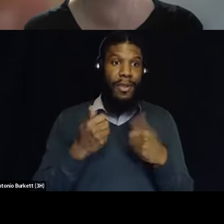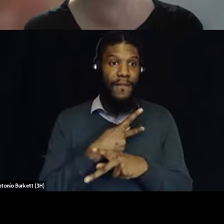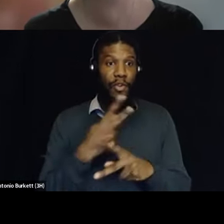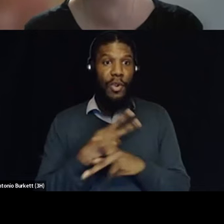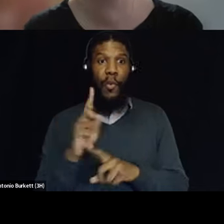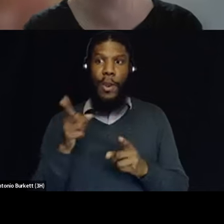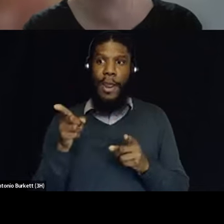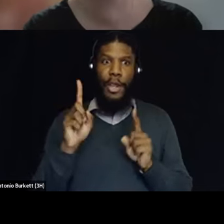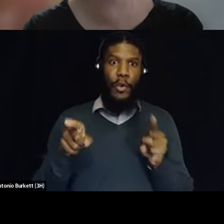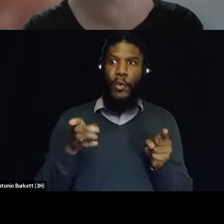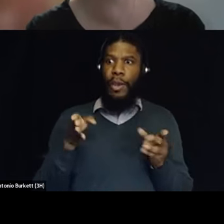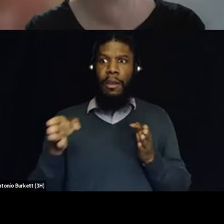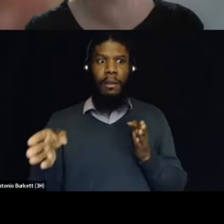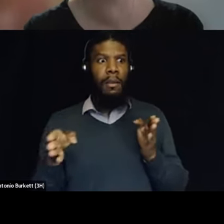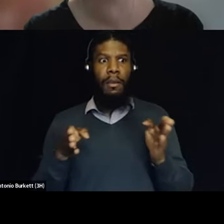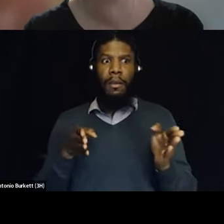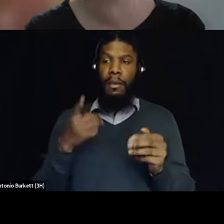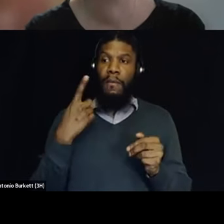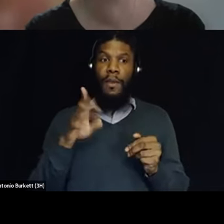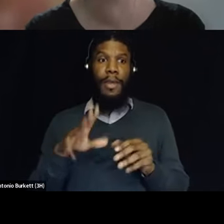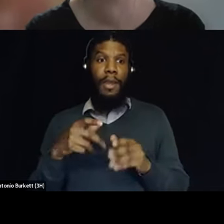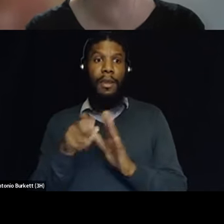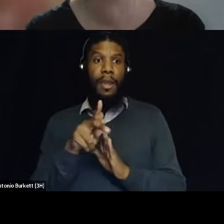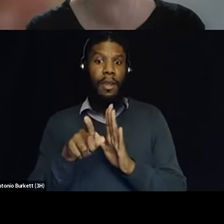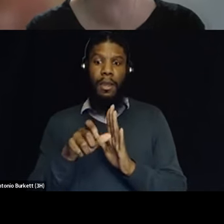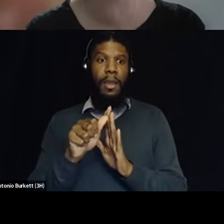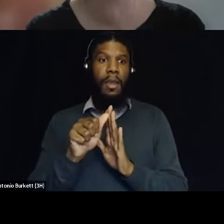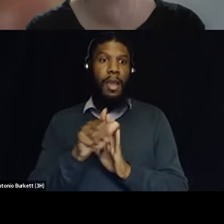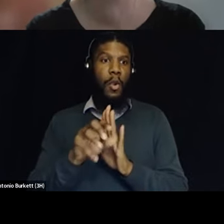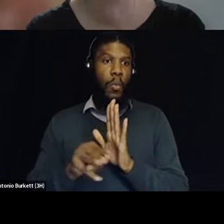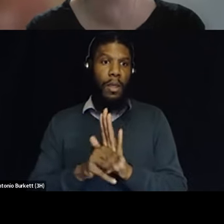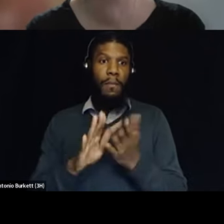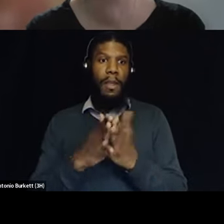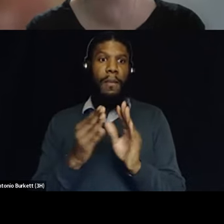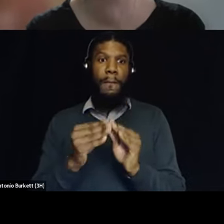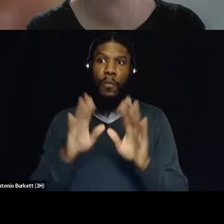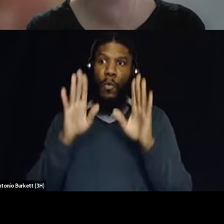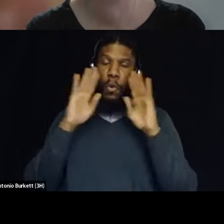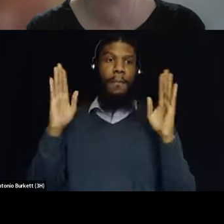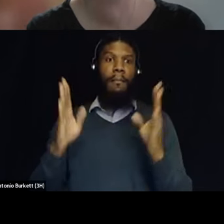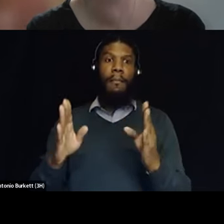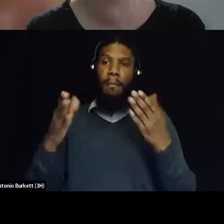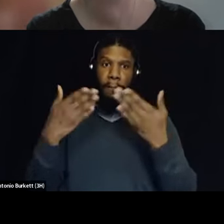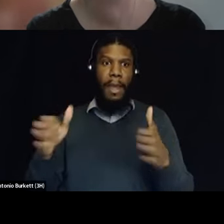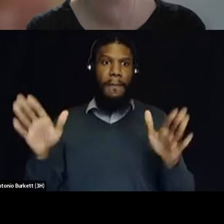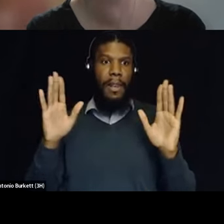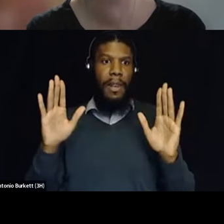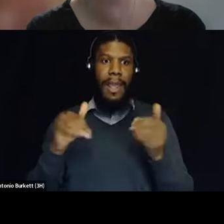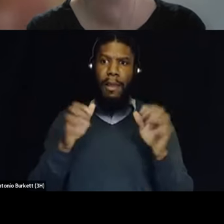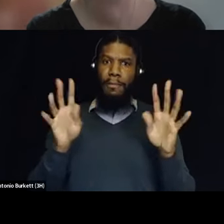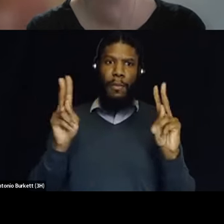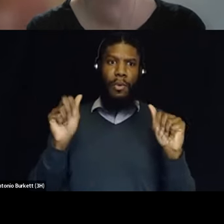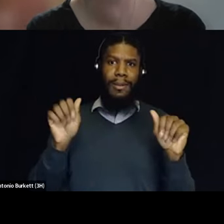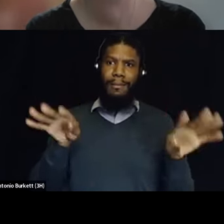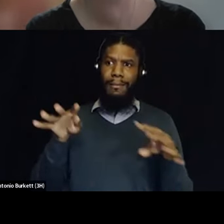these algorithms that they're building more public yeah i mean no it's a huge issue the fact that missouri did this